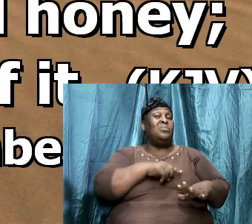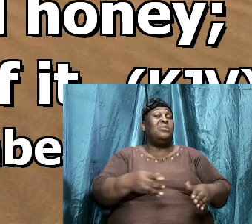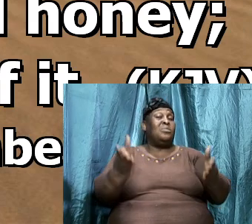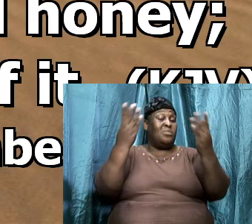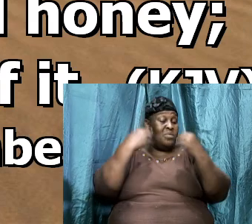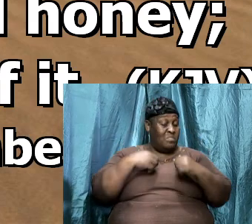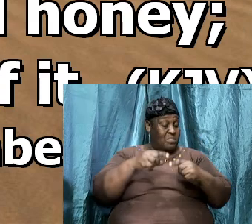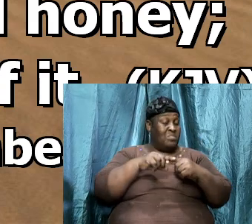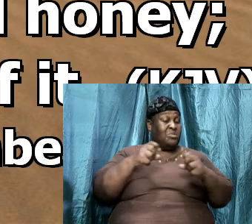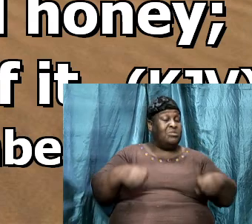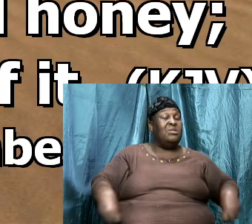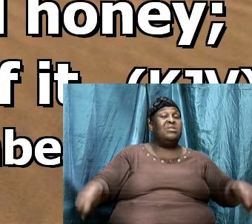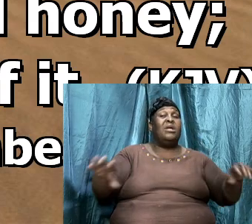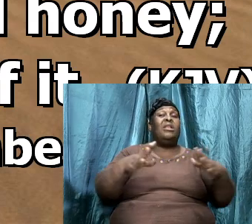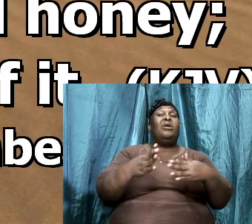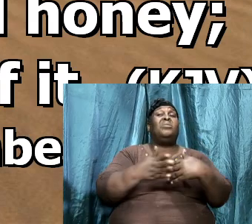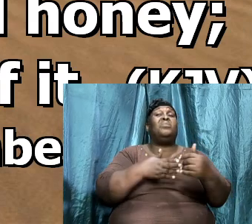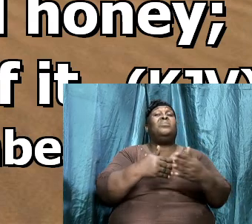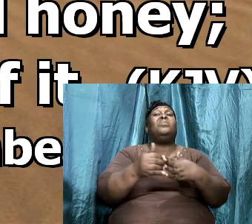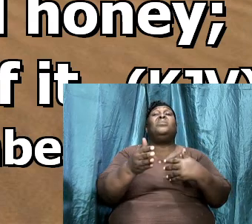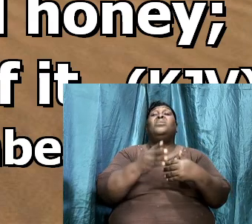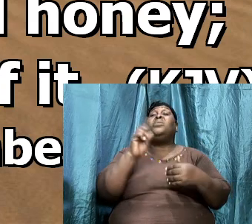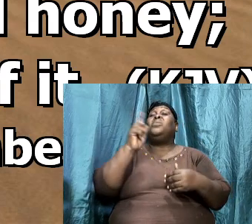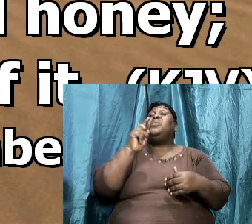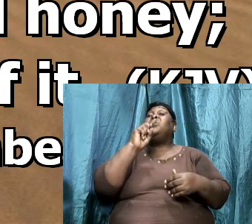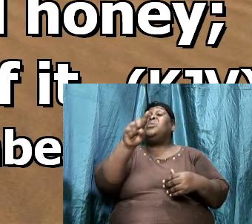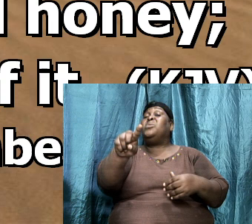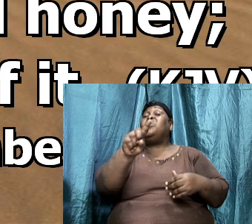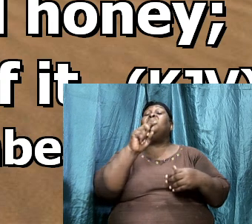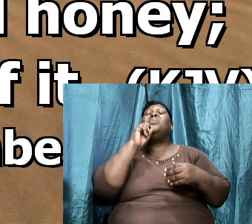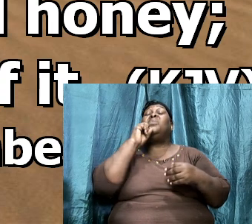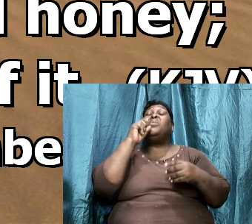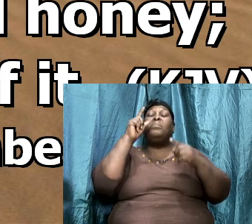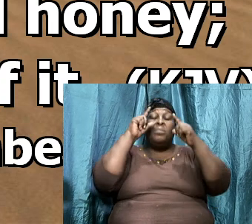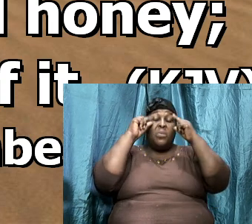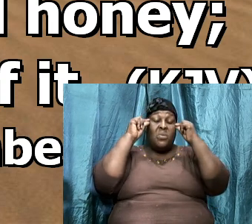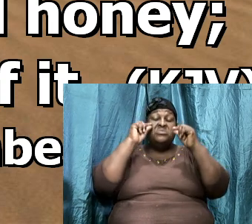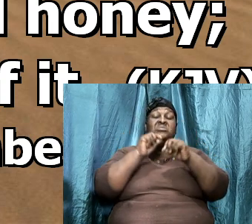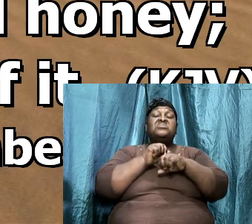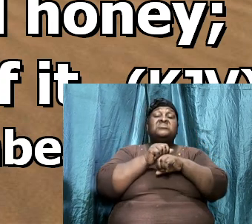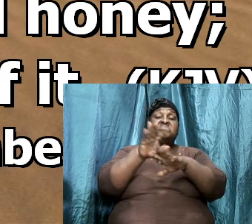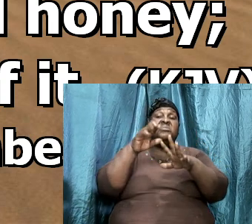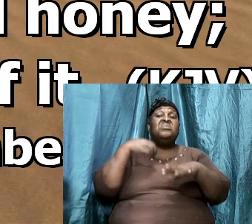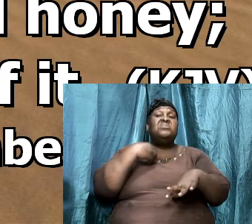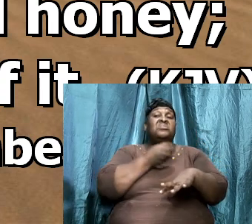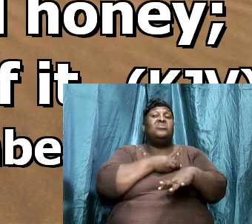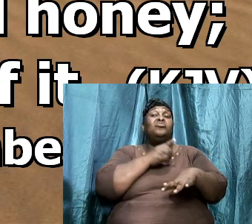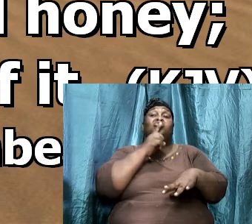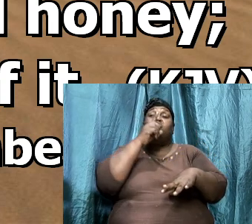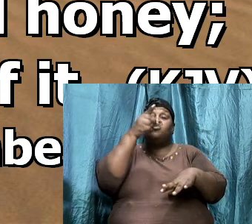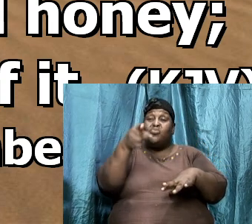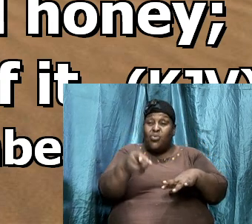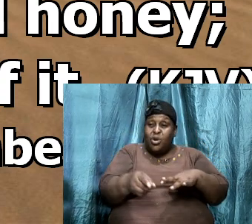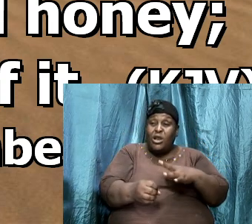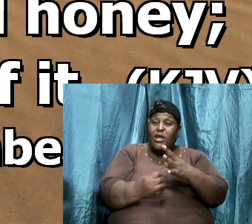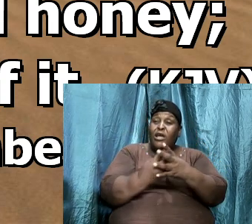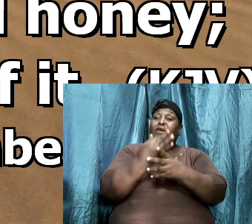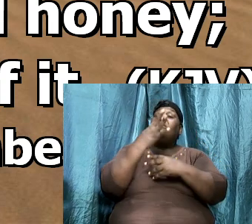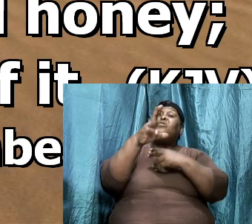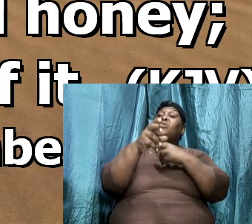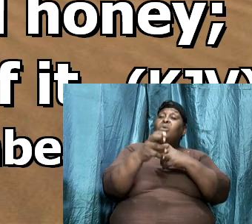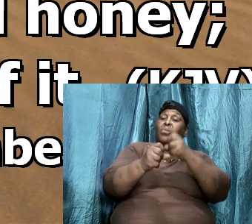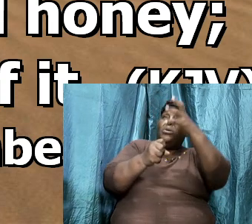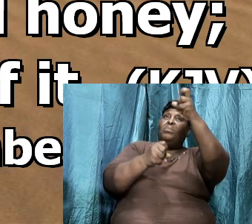land, whither thou sent us, and surely the fruit will milk on only because the evidence is there.